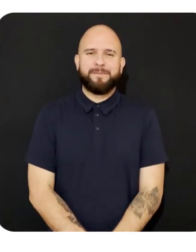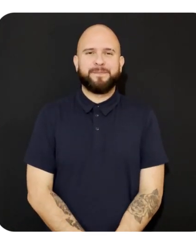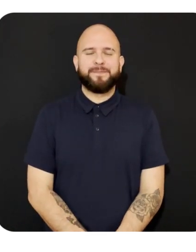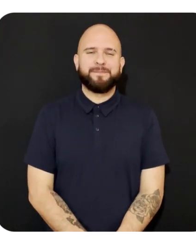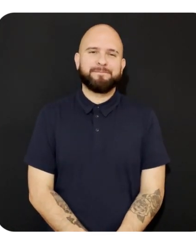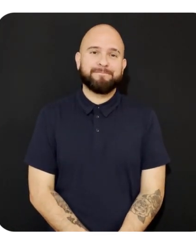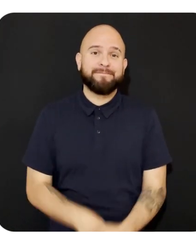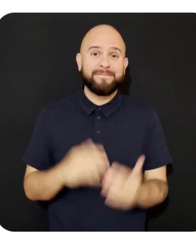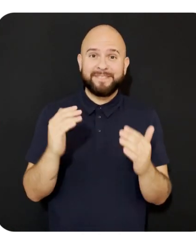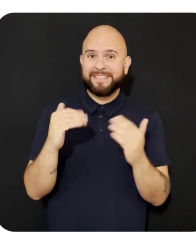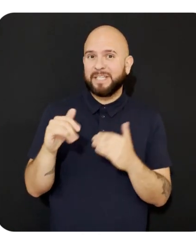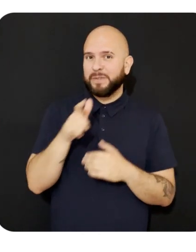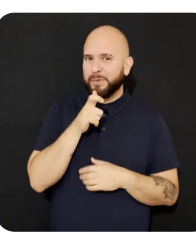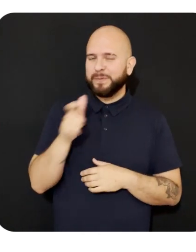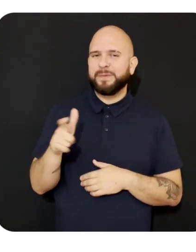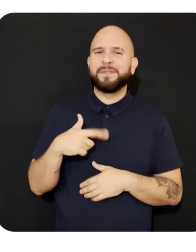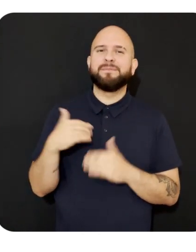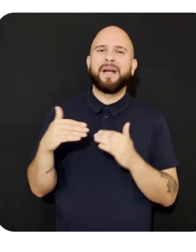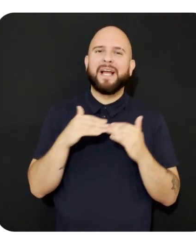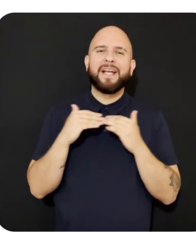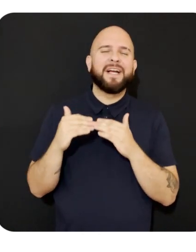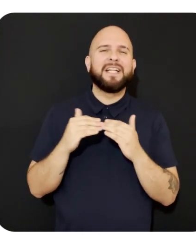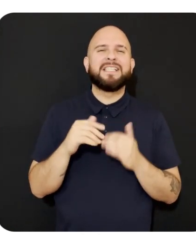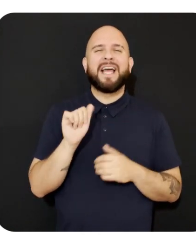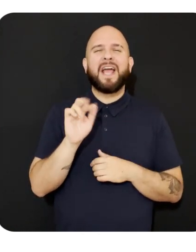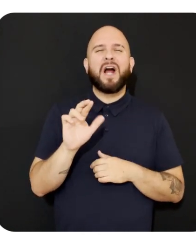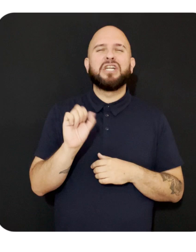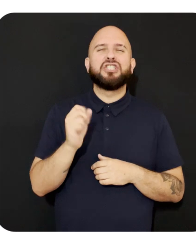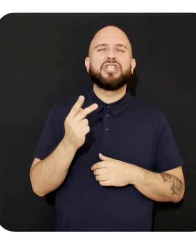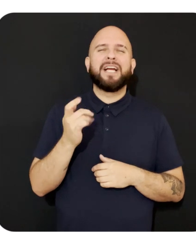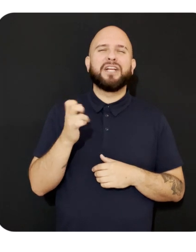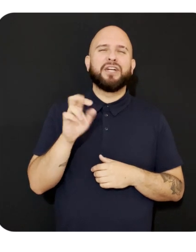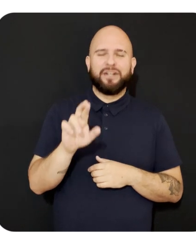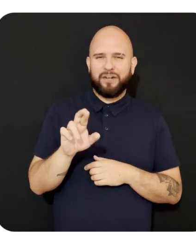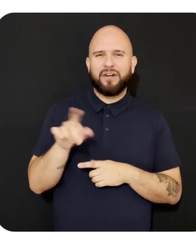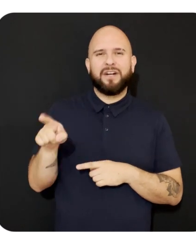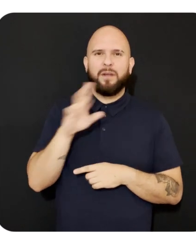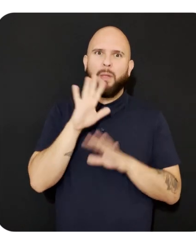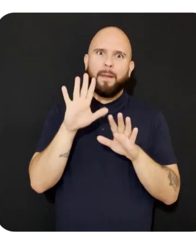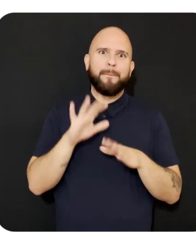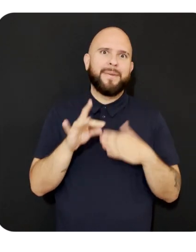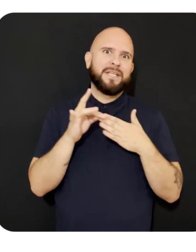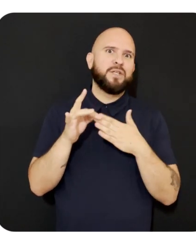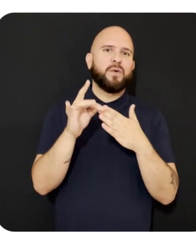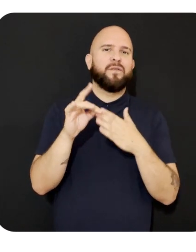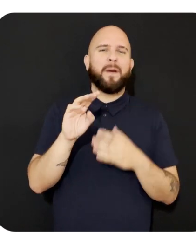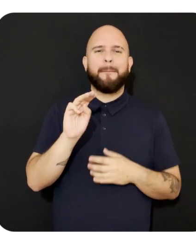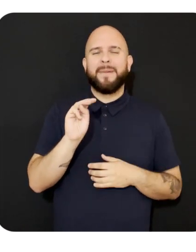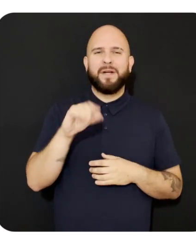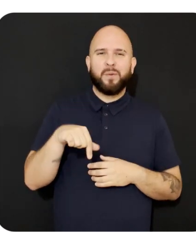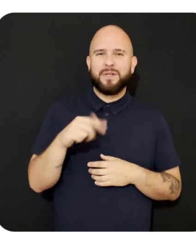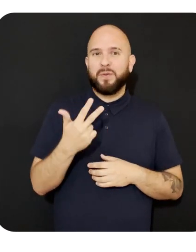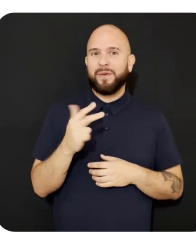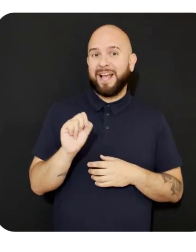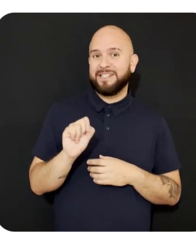Next up, my colleague, A.R. Schleicher, is going to give you an amazing tour of the MetaQuest 3S.